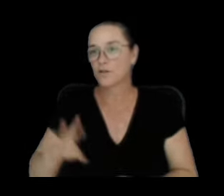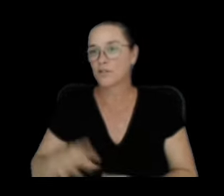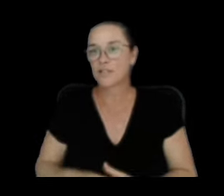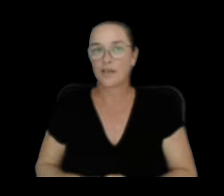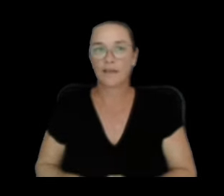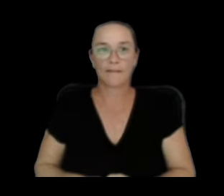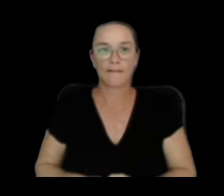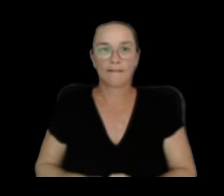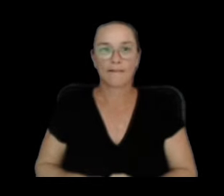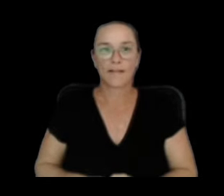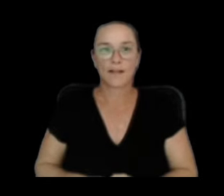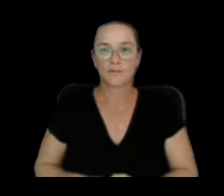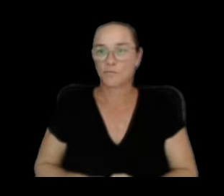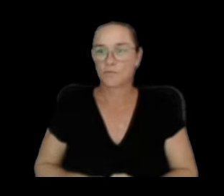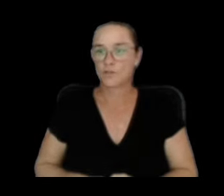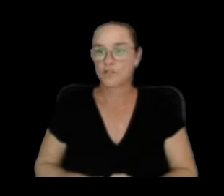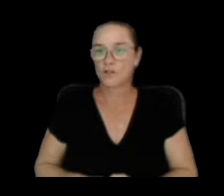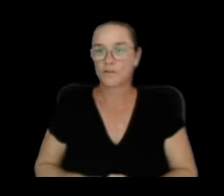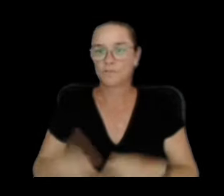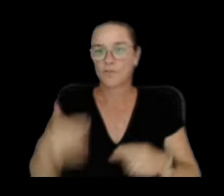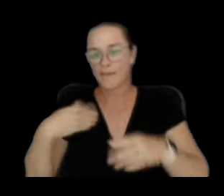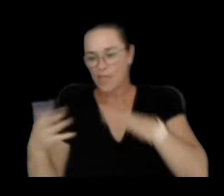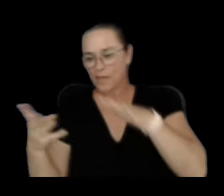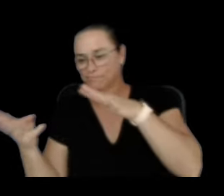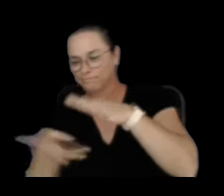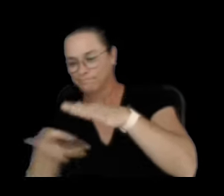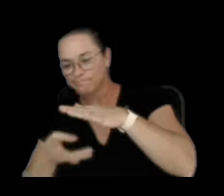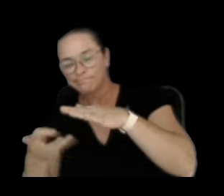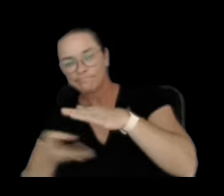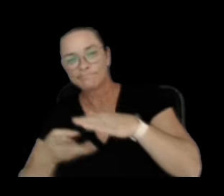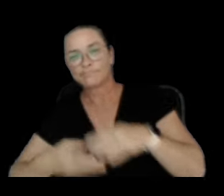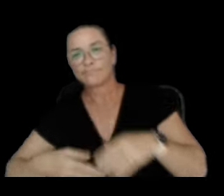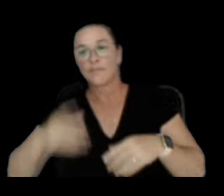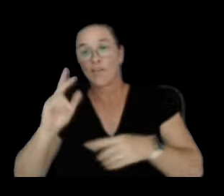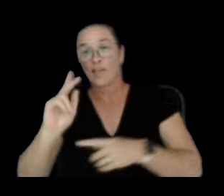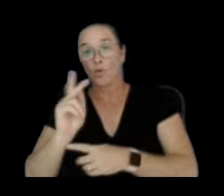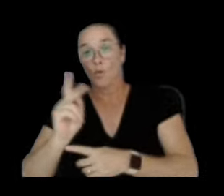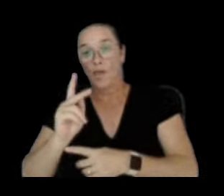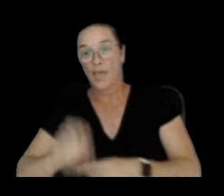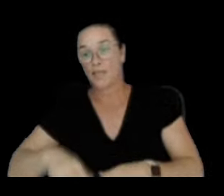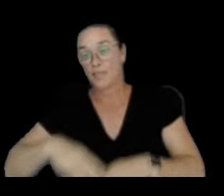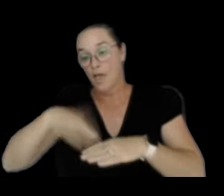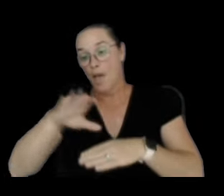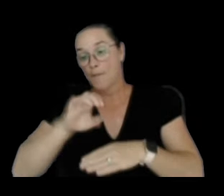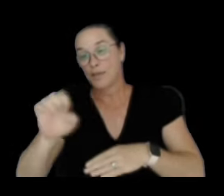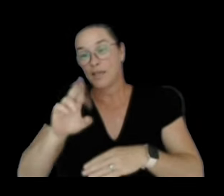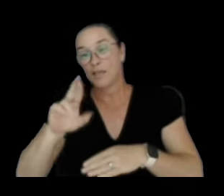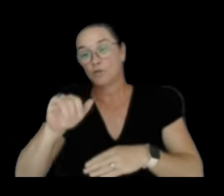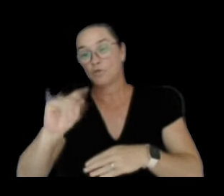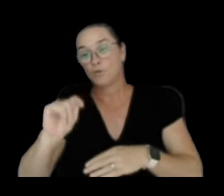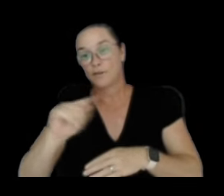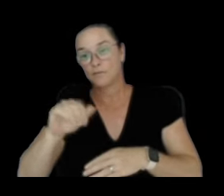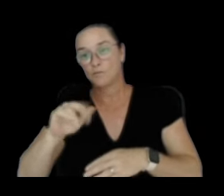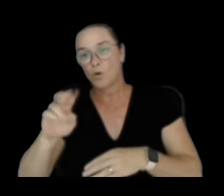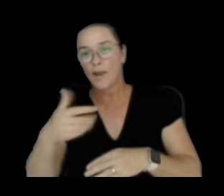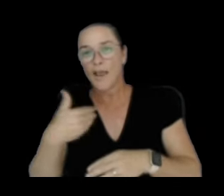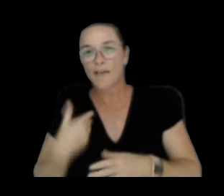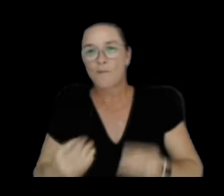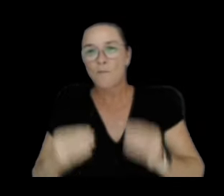intrusion of magma into Kilauea's Upper East Rift Zone, accompanied by over 1,500 earthquakes.